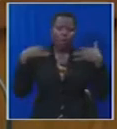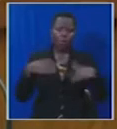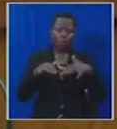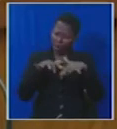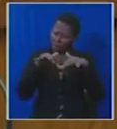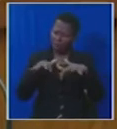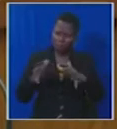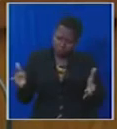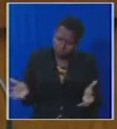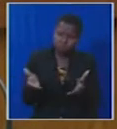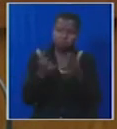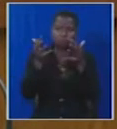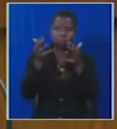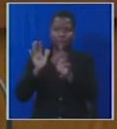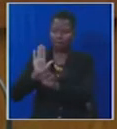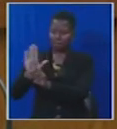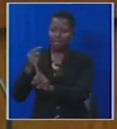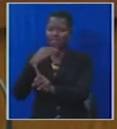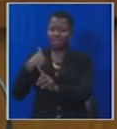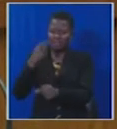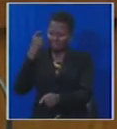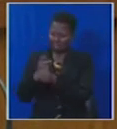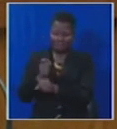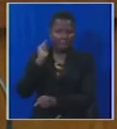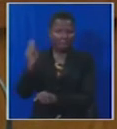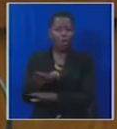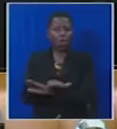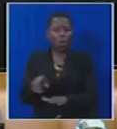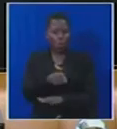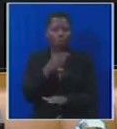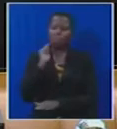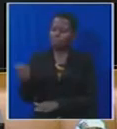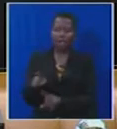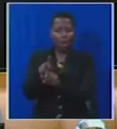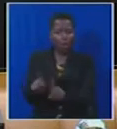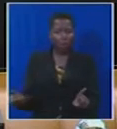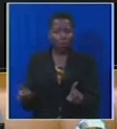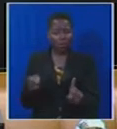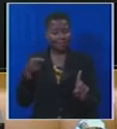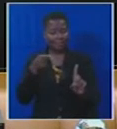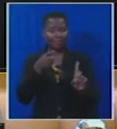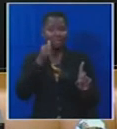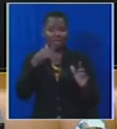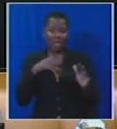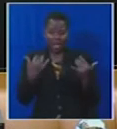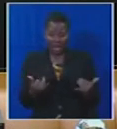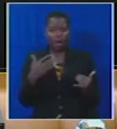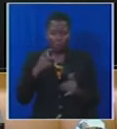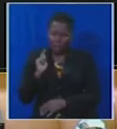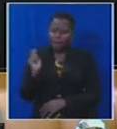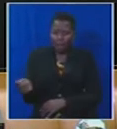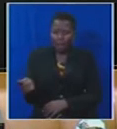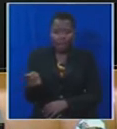A man who says, I will not pay, the whole movement says he must not pay. A man who says, now I will pay,